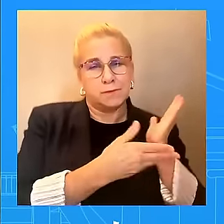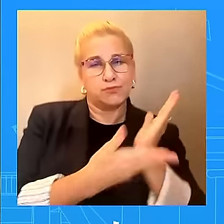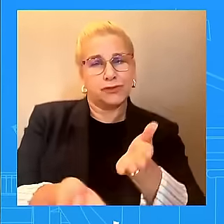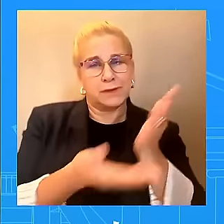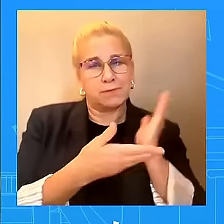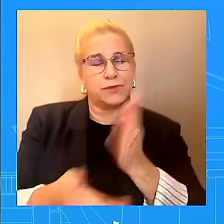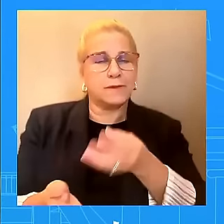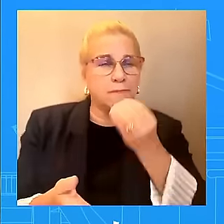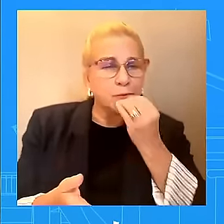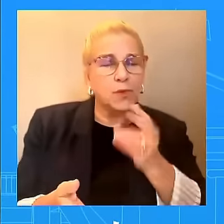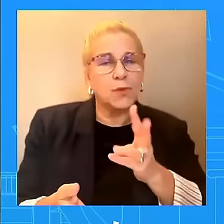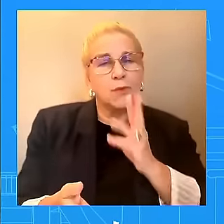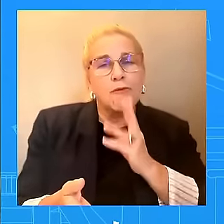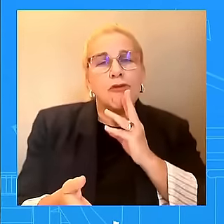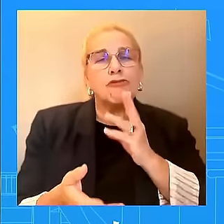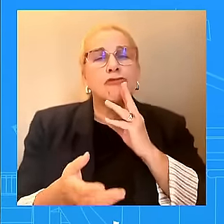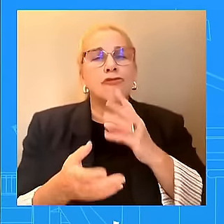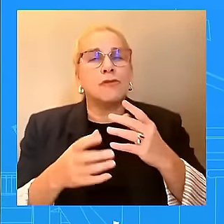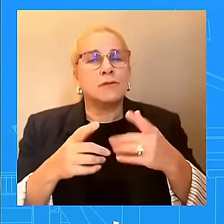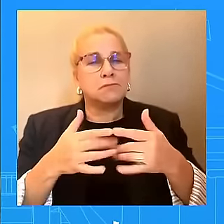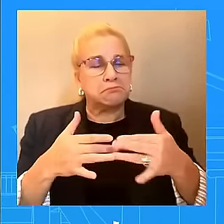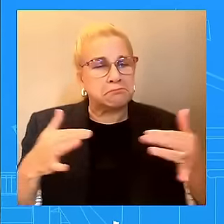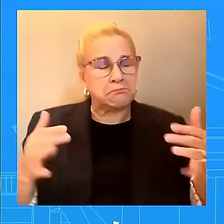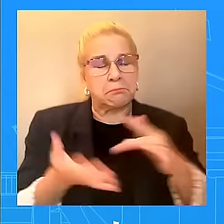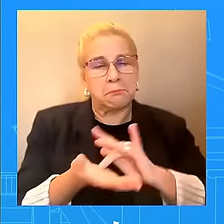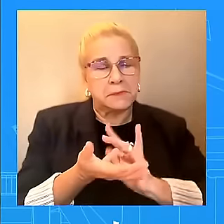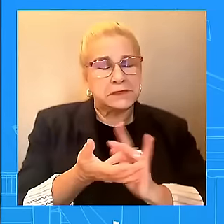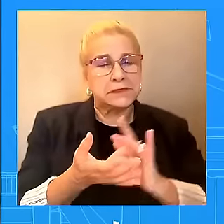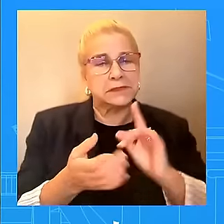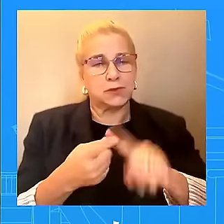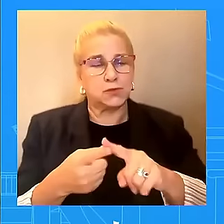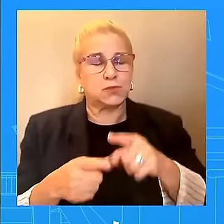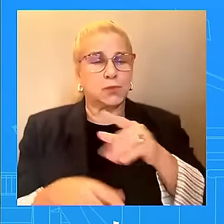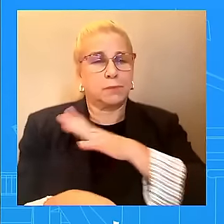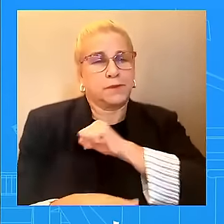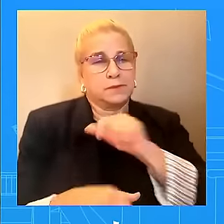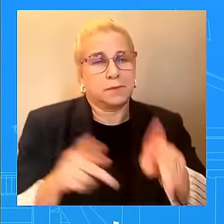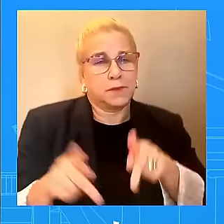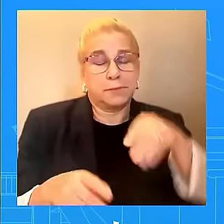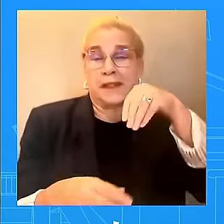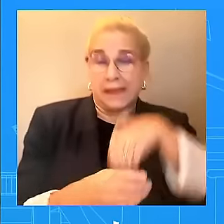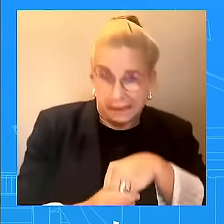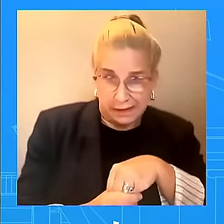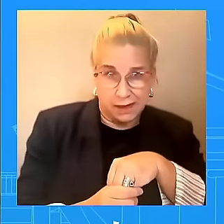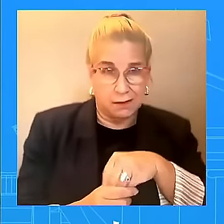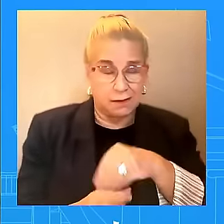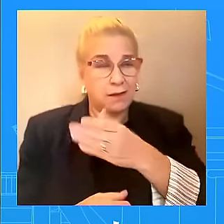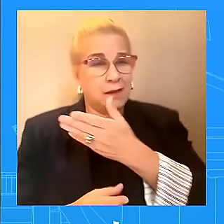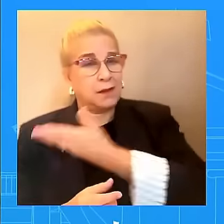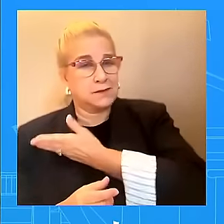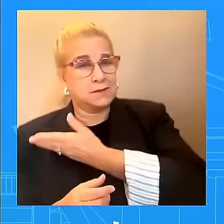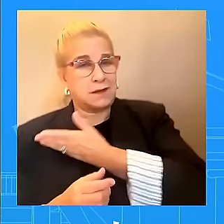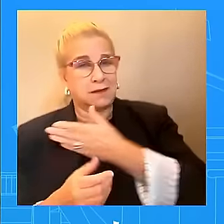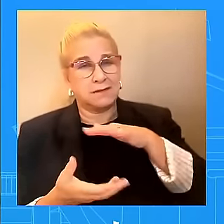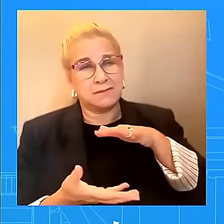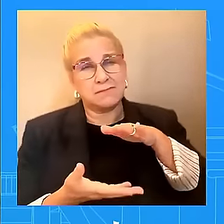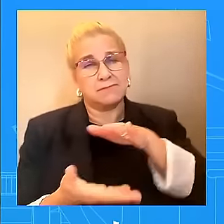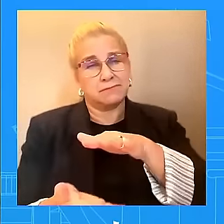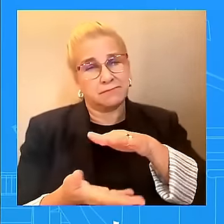tens of thousands of Palestinians have lost their lives as a result of the conflict that Hamas terrorism